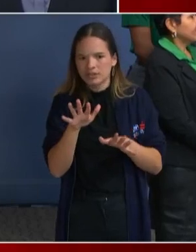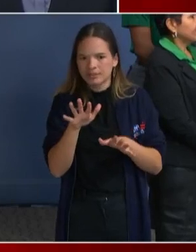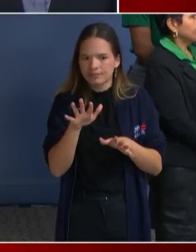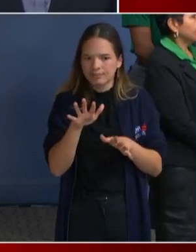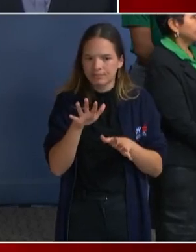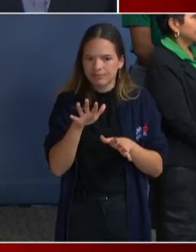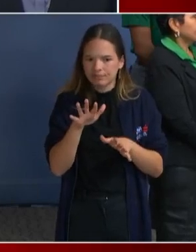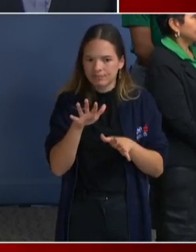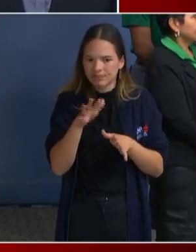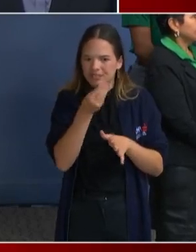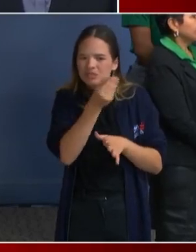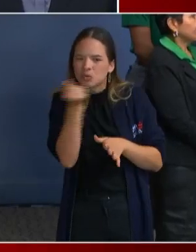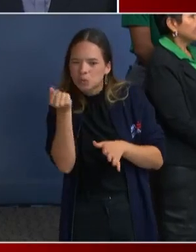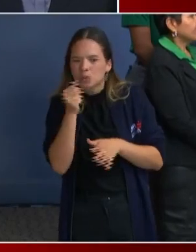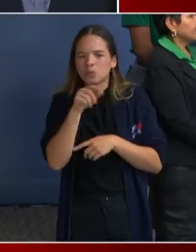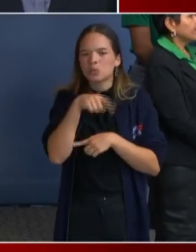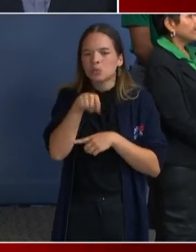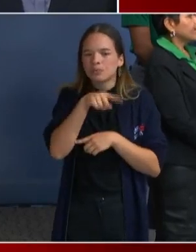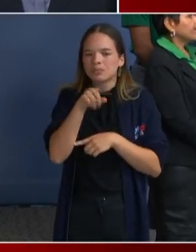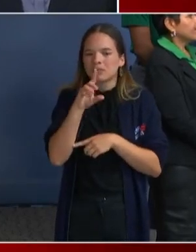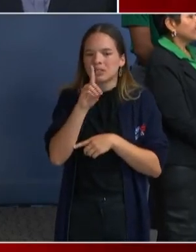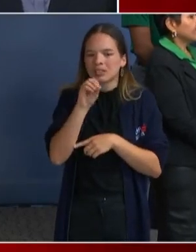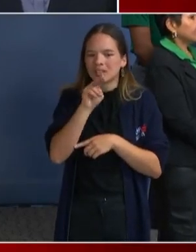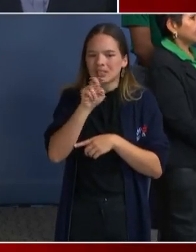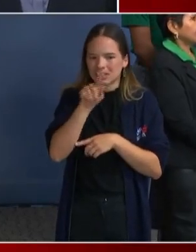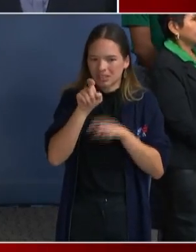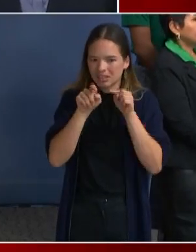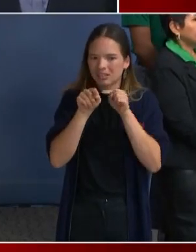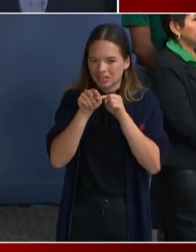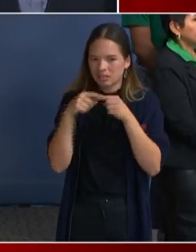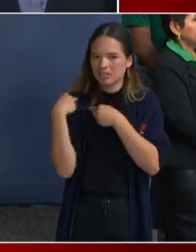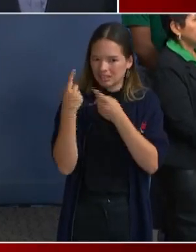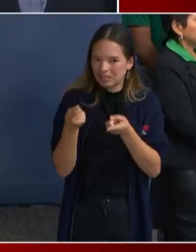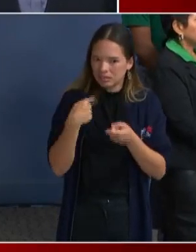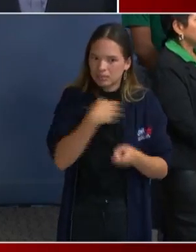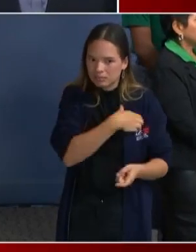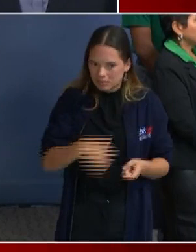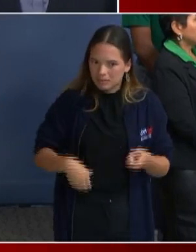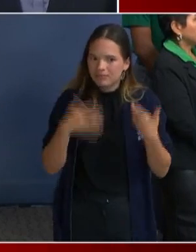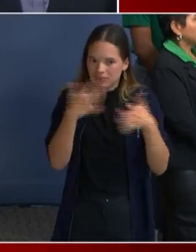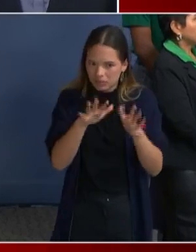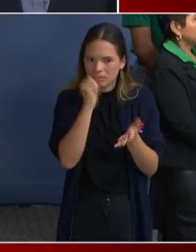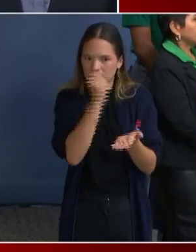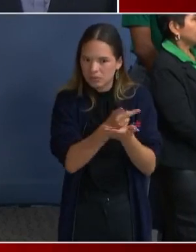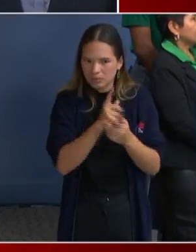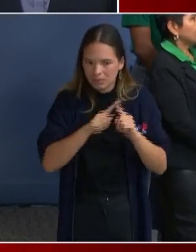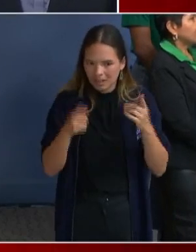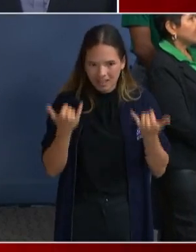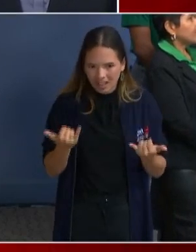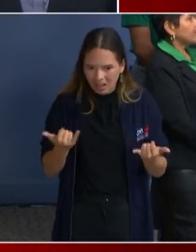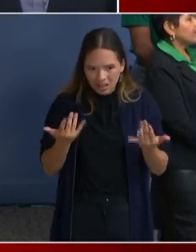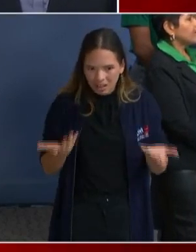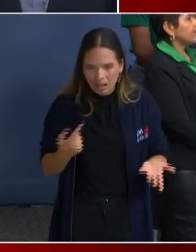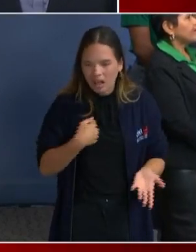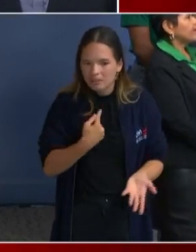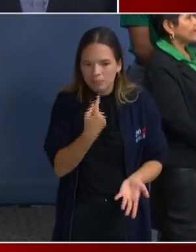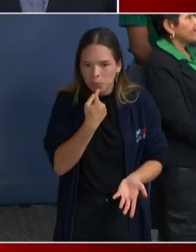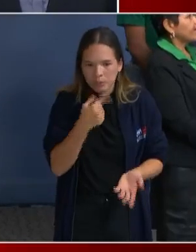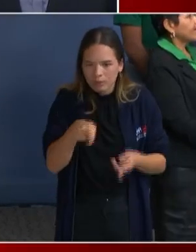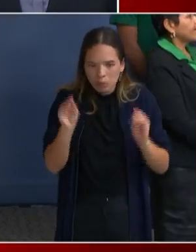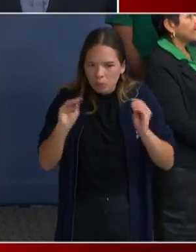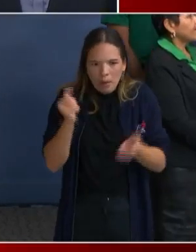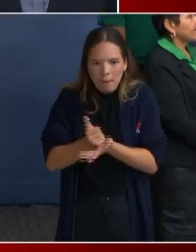times since I've been mayor. So I'm very disappointed in that. And also I'm very disappointed in not having a federal site